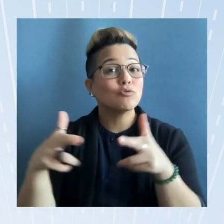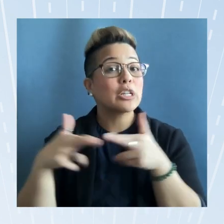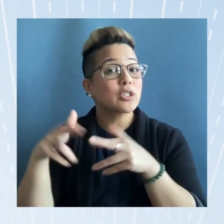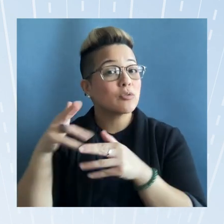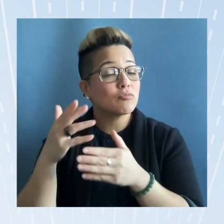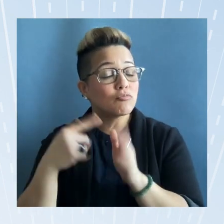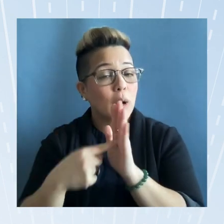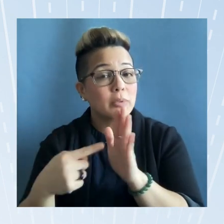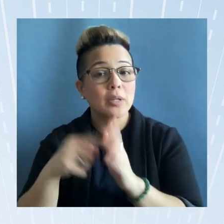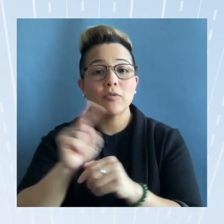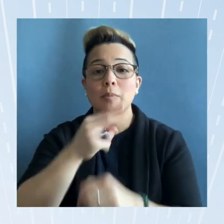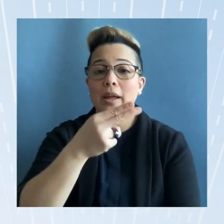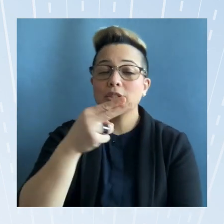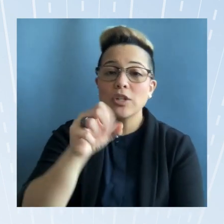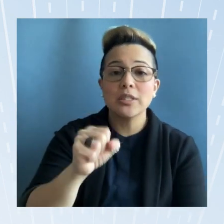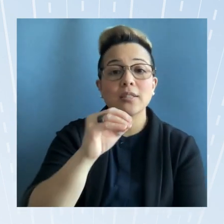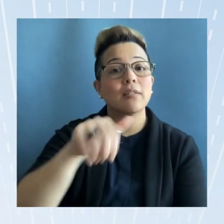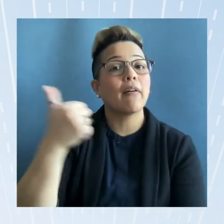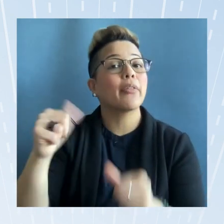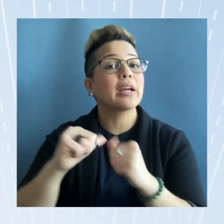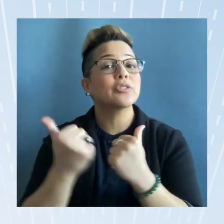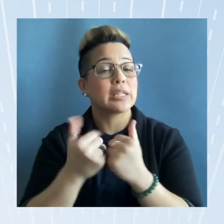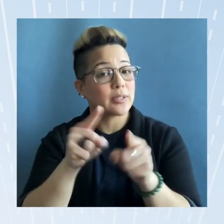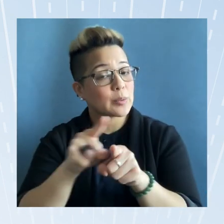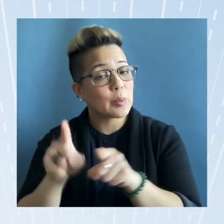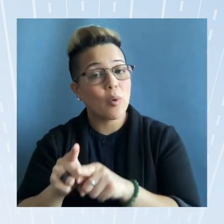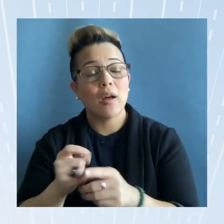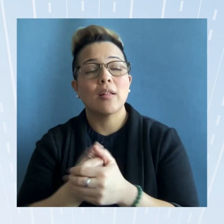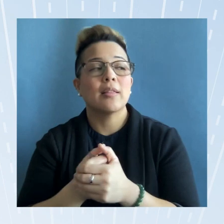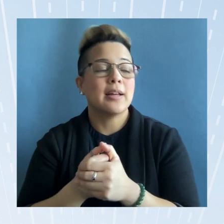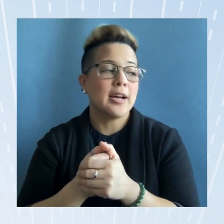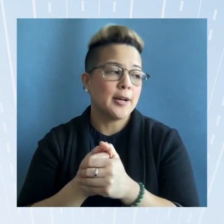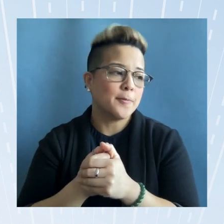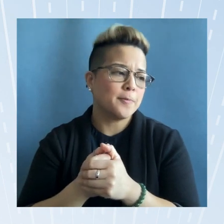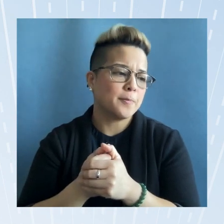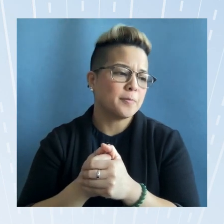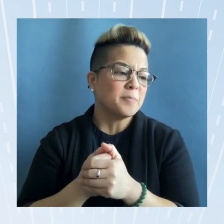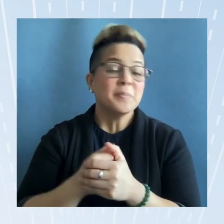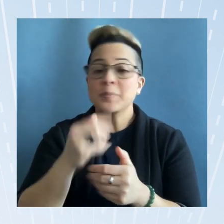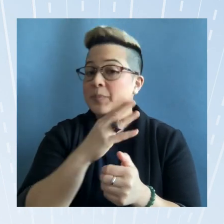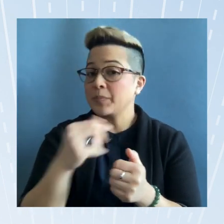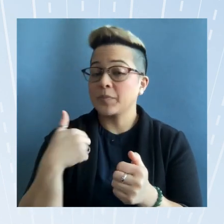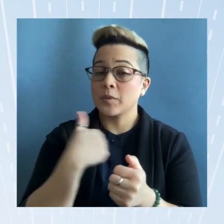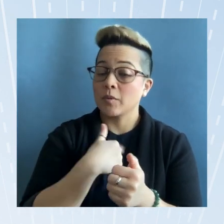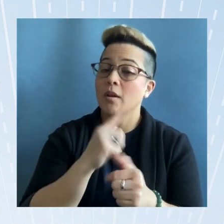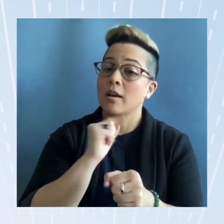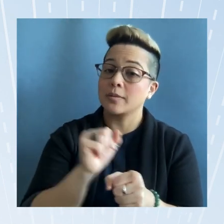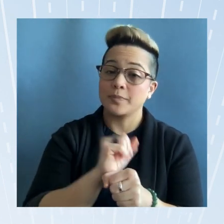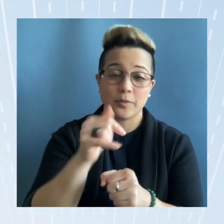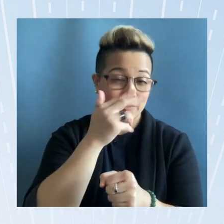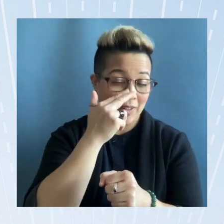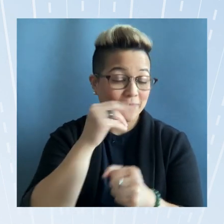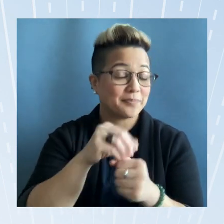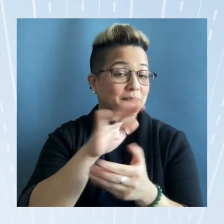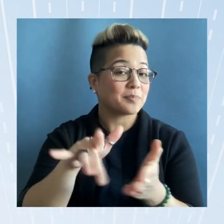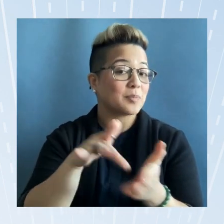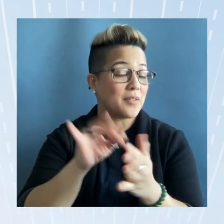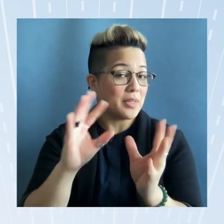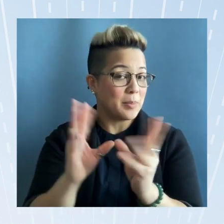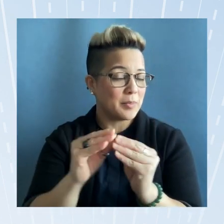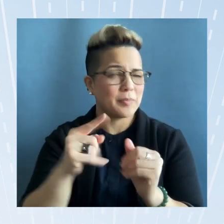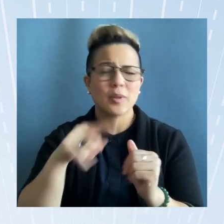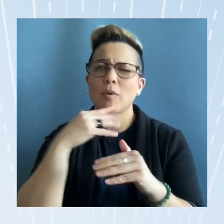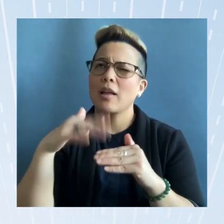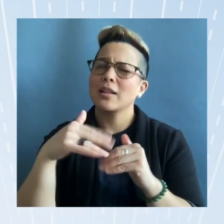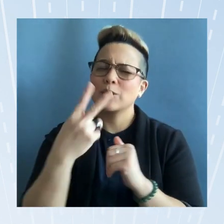from hhs and other agencies as well um and we actually it was funny in the middle of the meeting there were at least